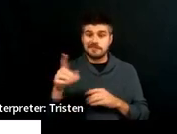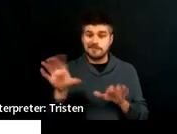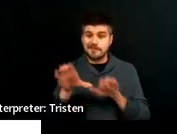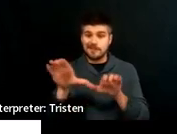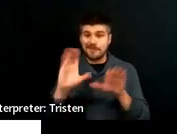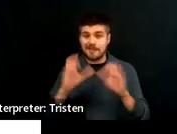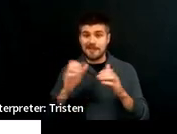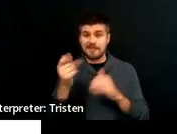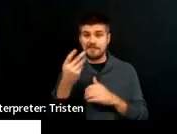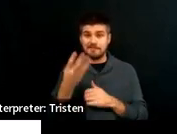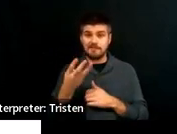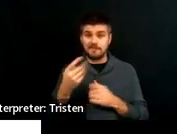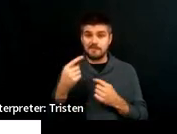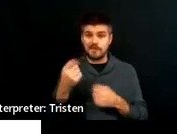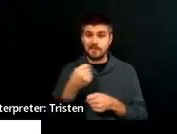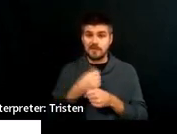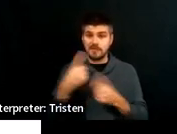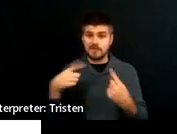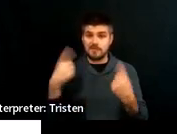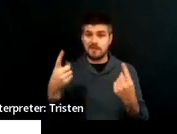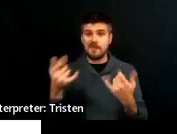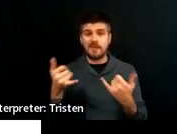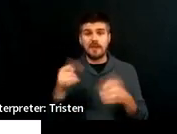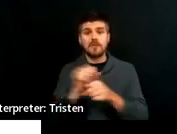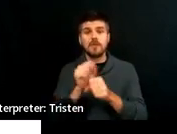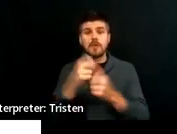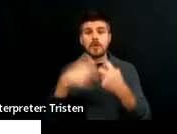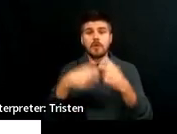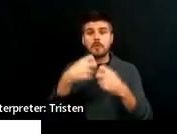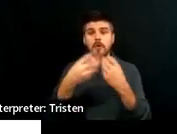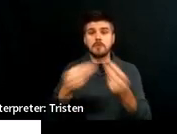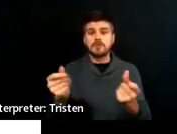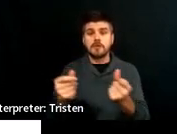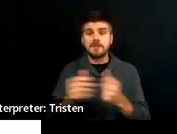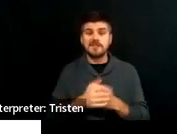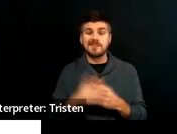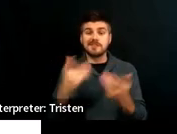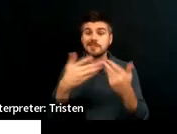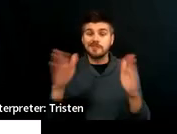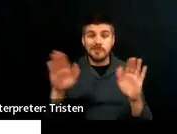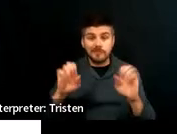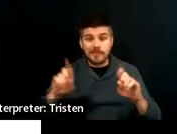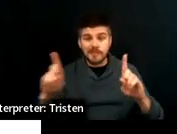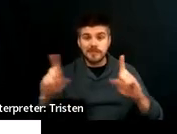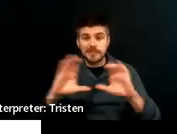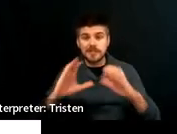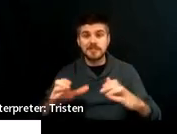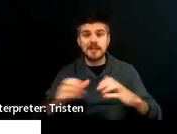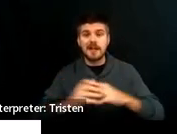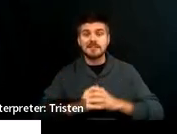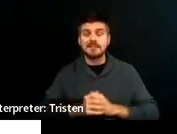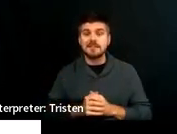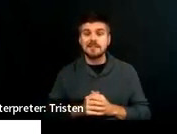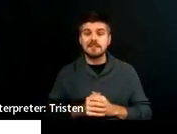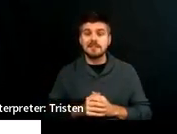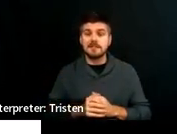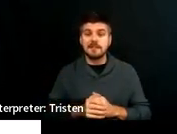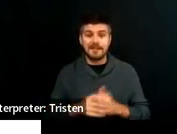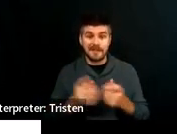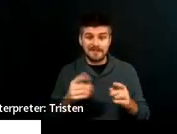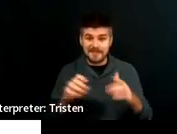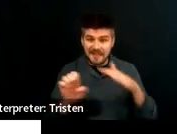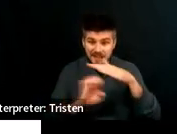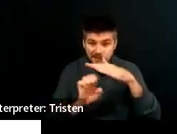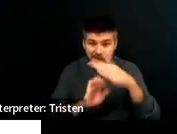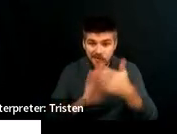a couple of years and right now they're on problem solving. So this is a general education class that is happening in elementary